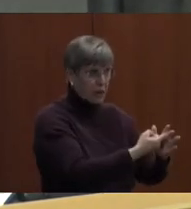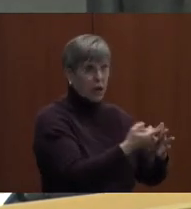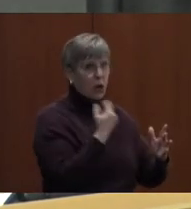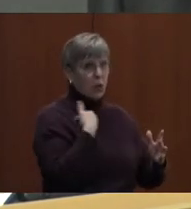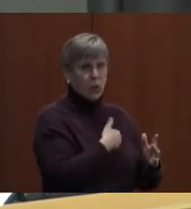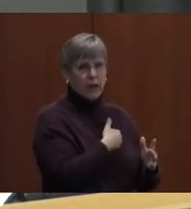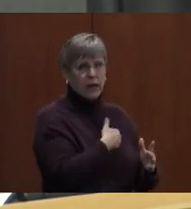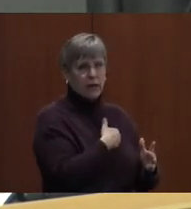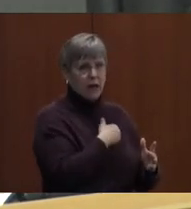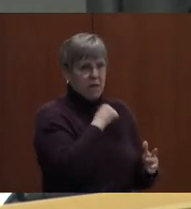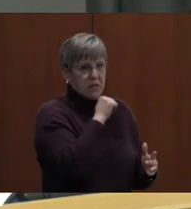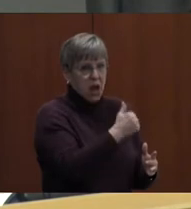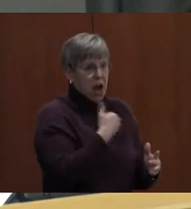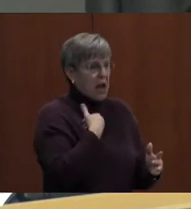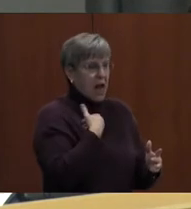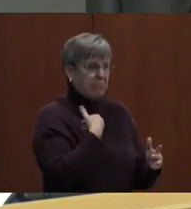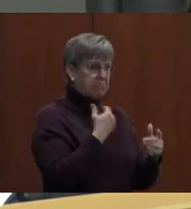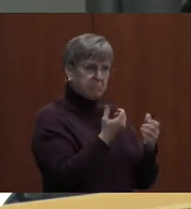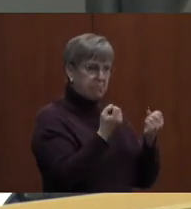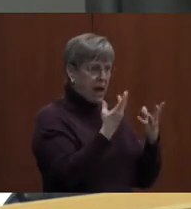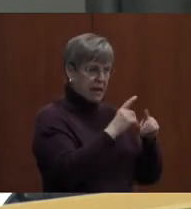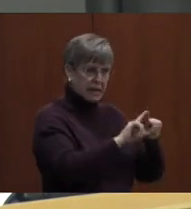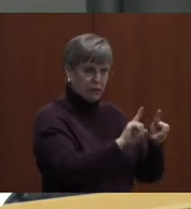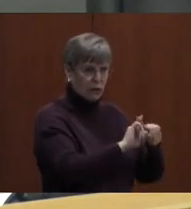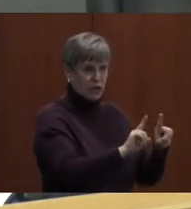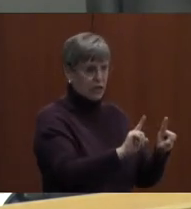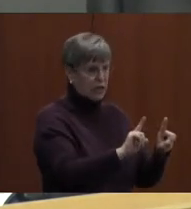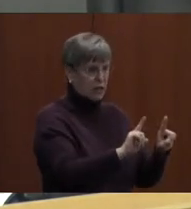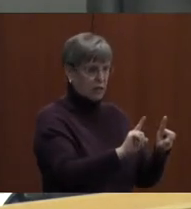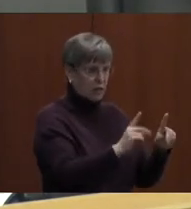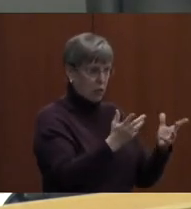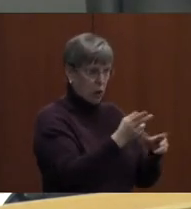any significant differences, I think, to point to Mr. Baker.